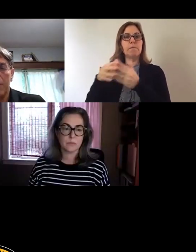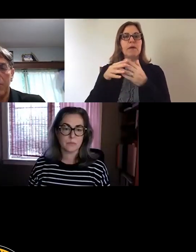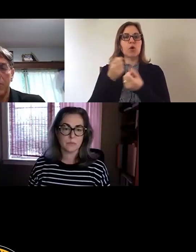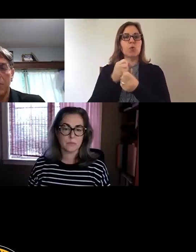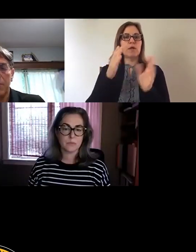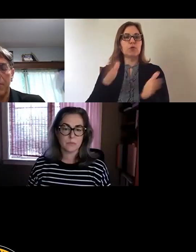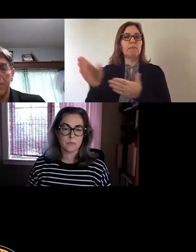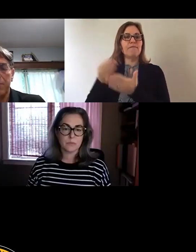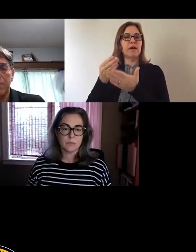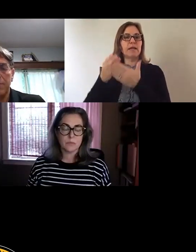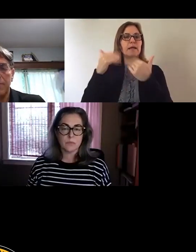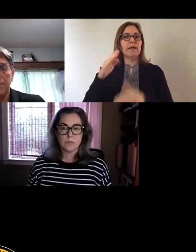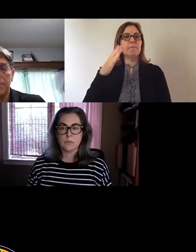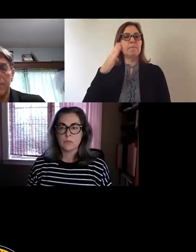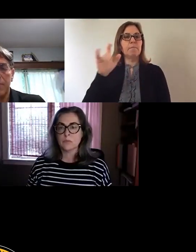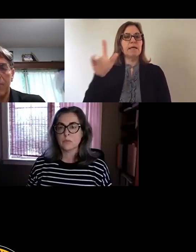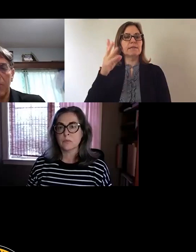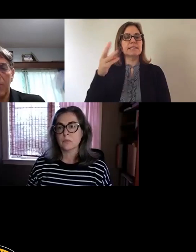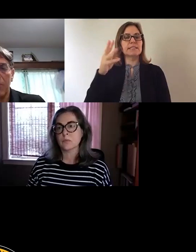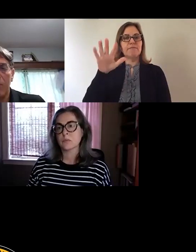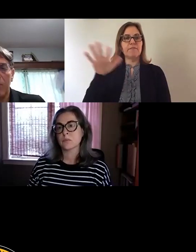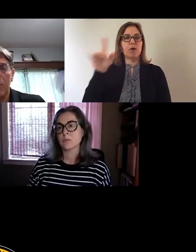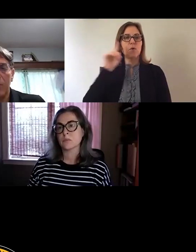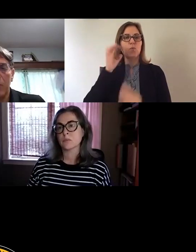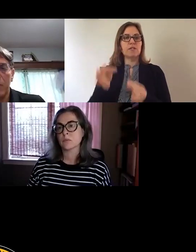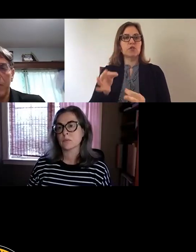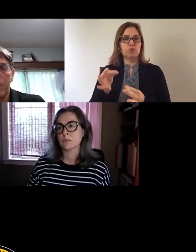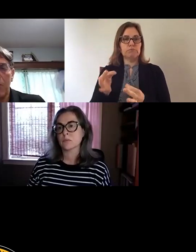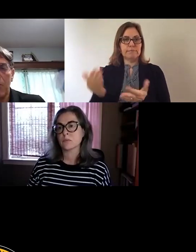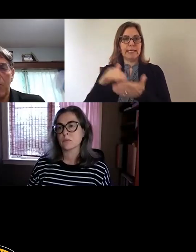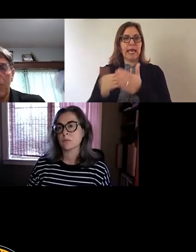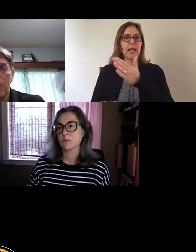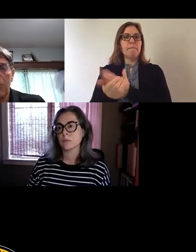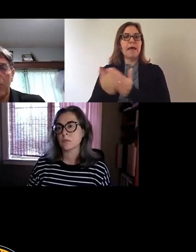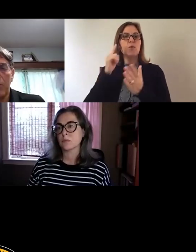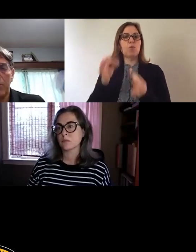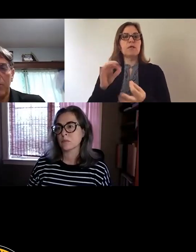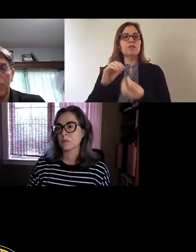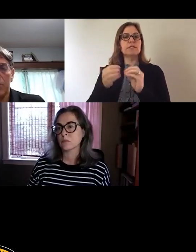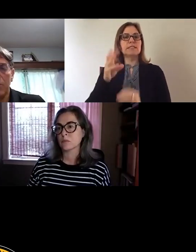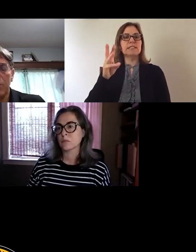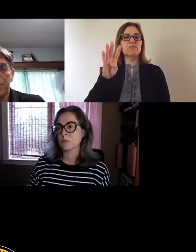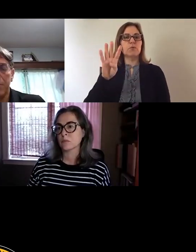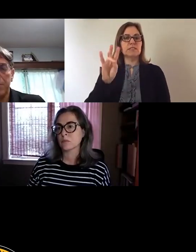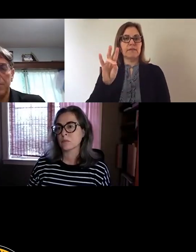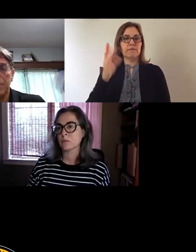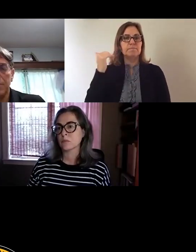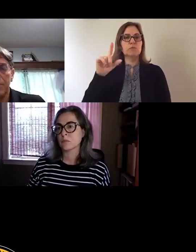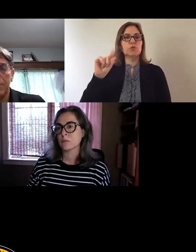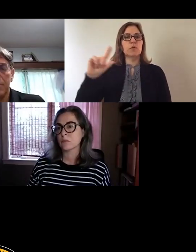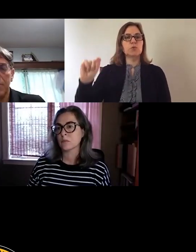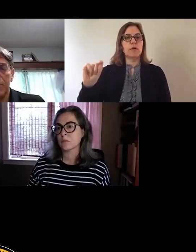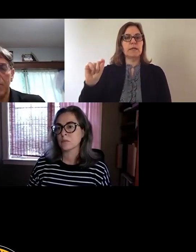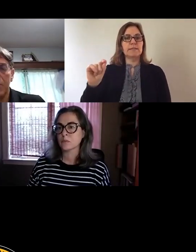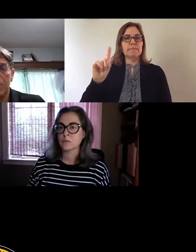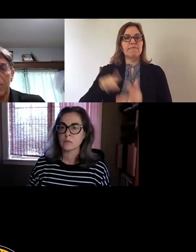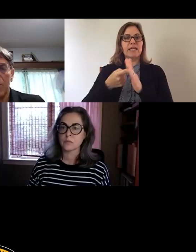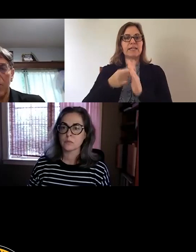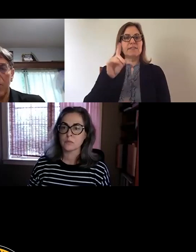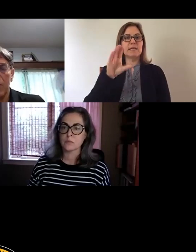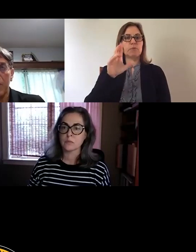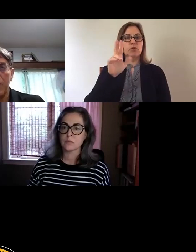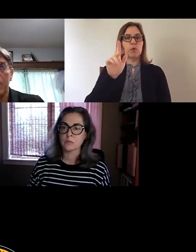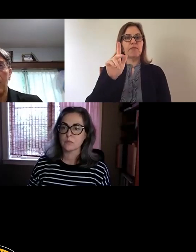Bill number 1655, Resolution Further Amending Resolution number 647 of 2020, effective